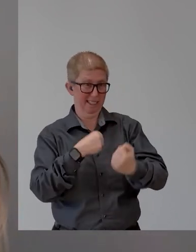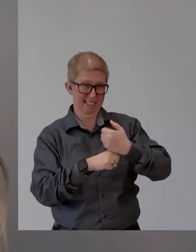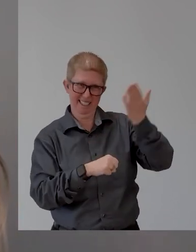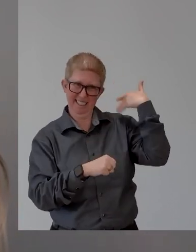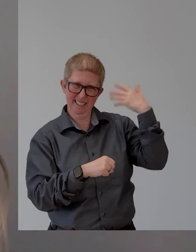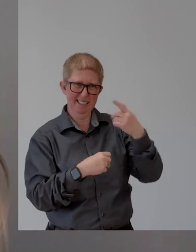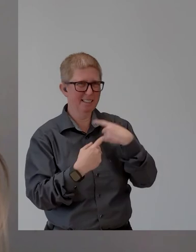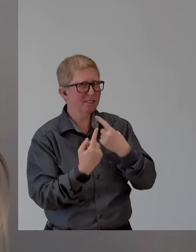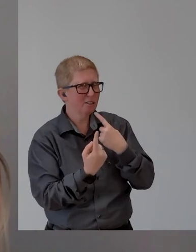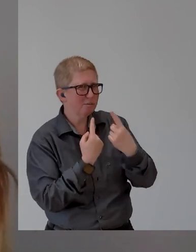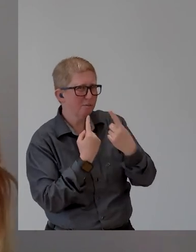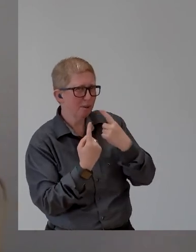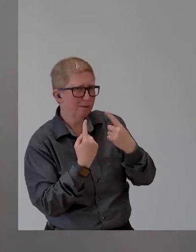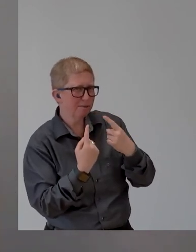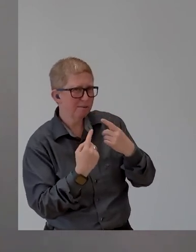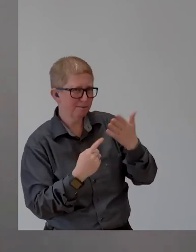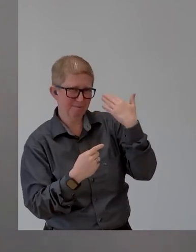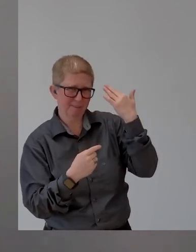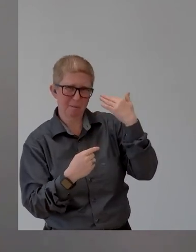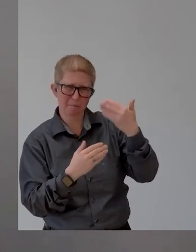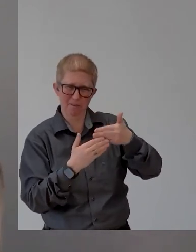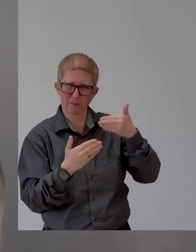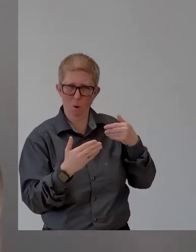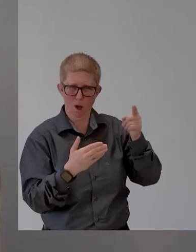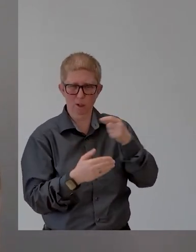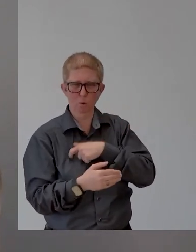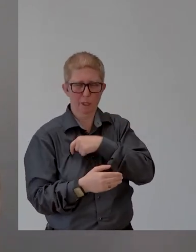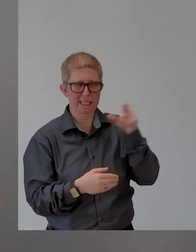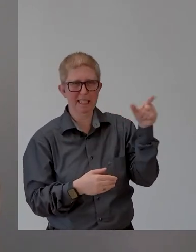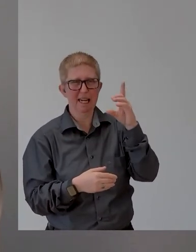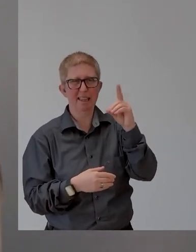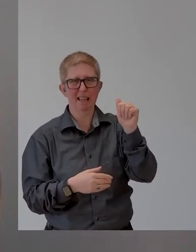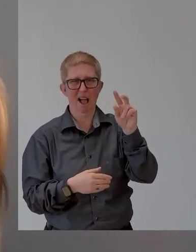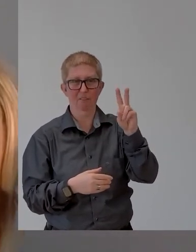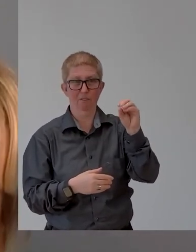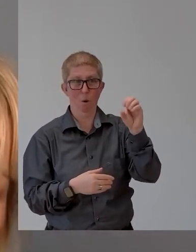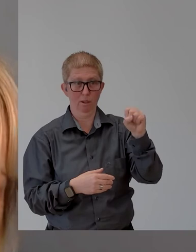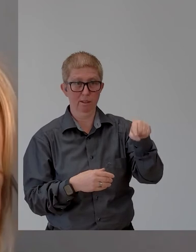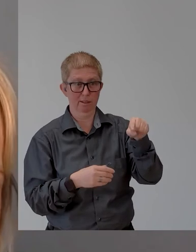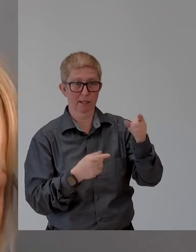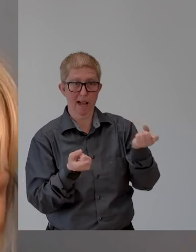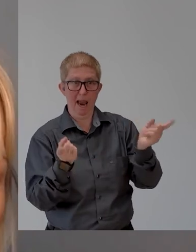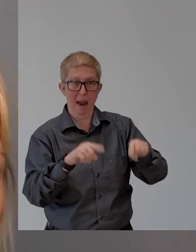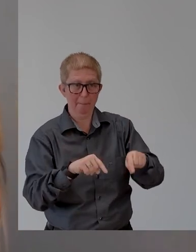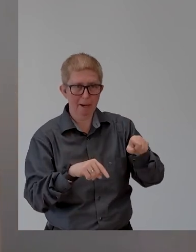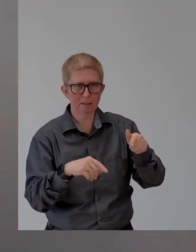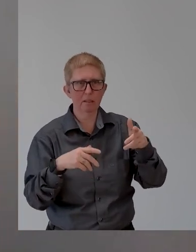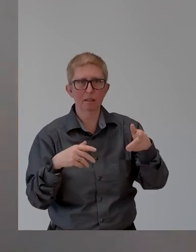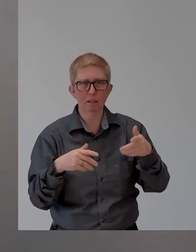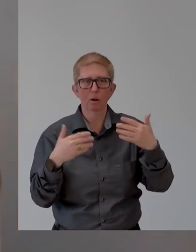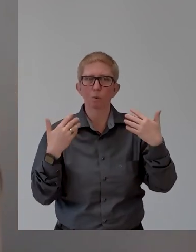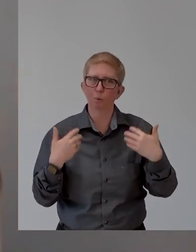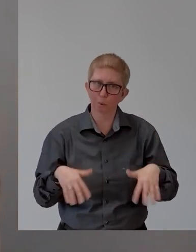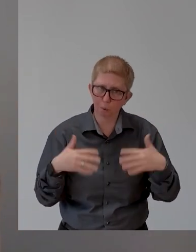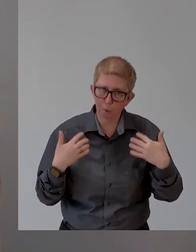day, I, I really was, I'm really struck by the fact that you admit that you had a very different perception of disability before you have a lived